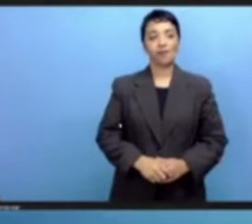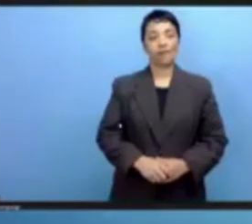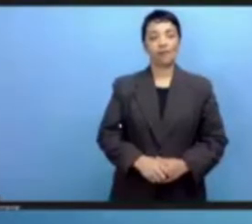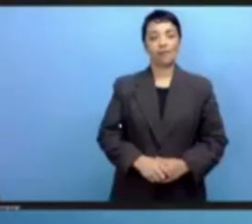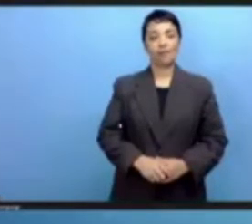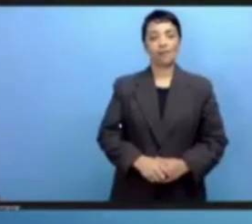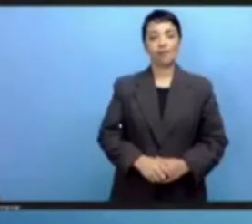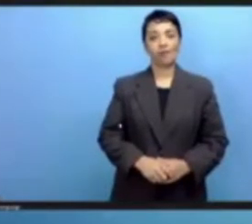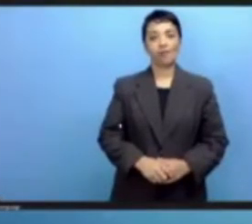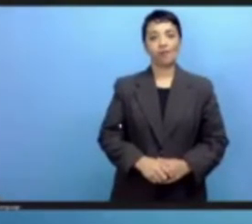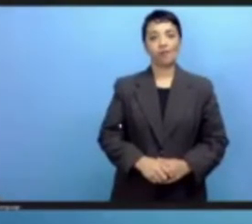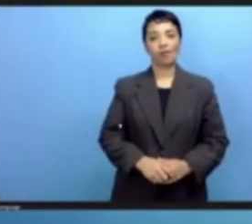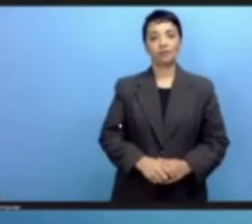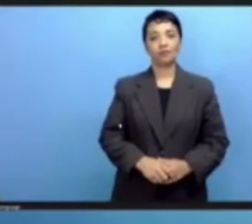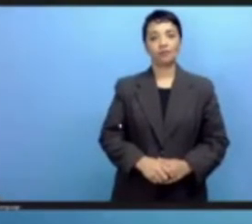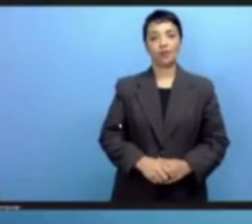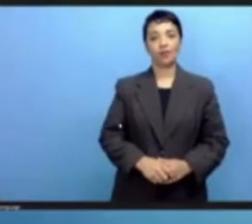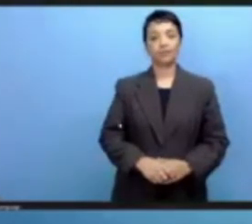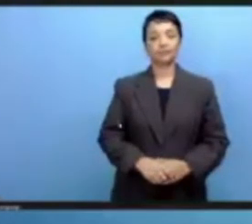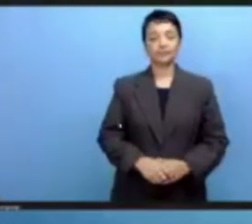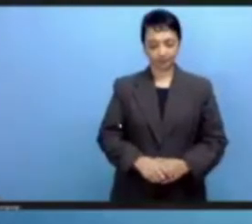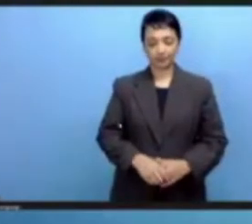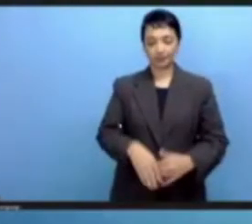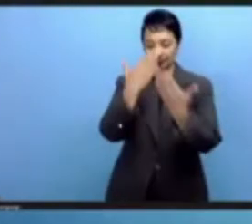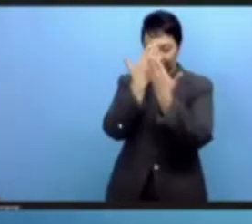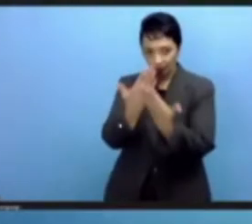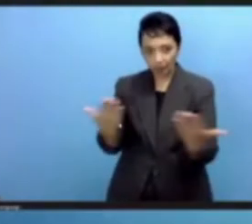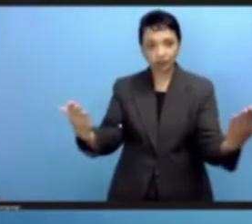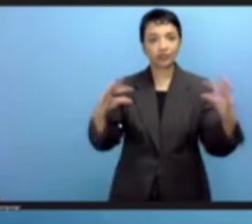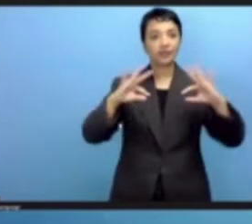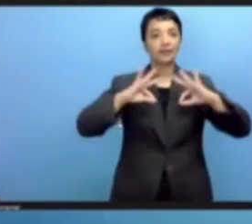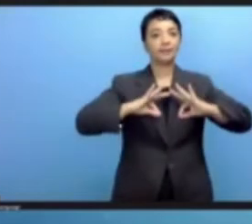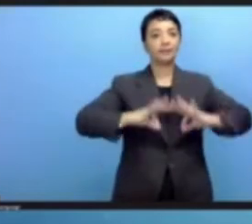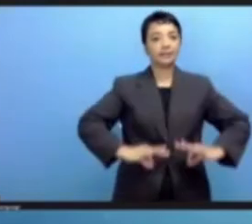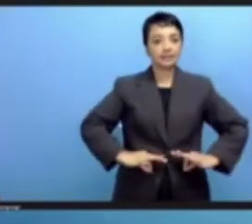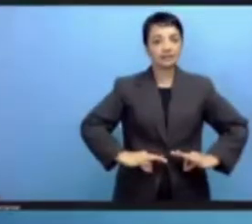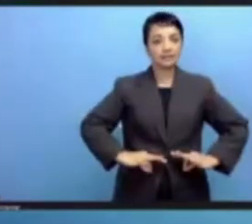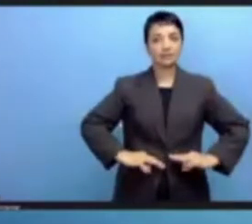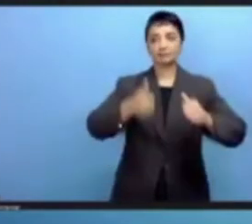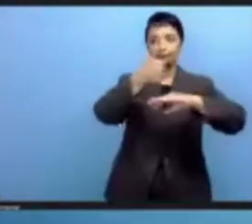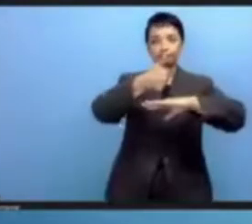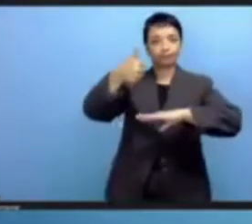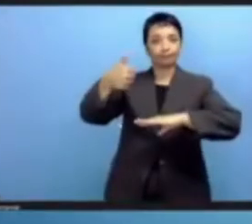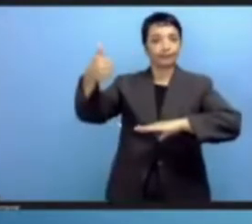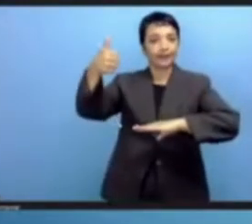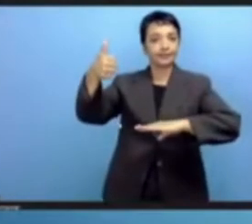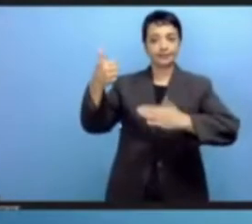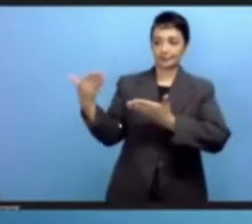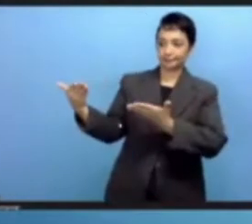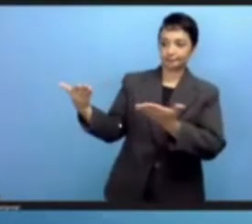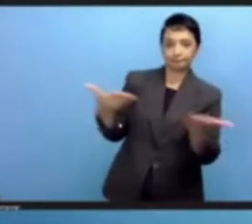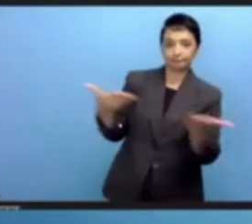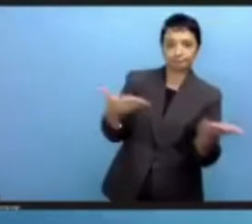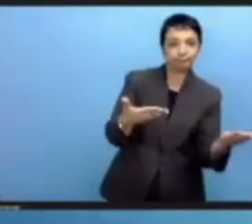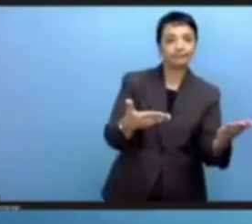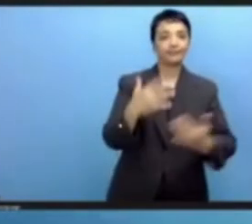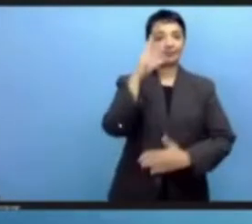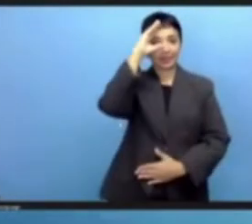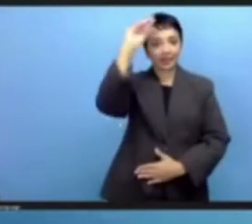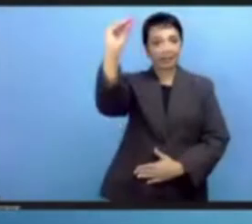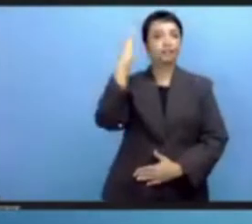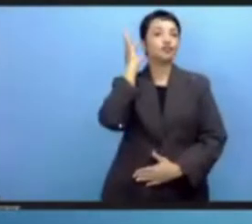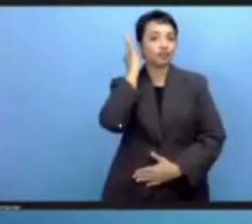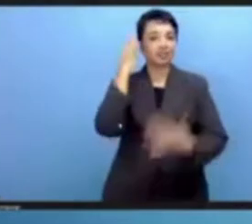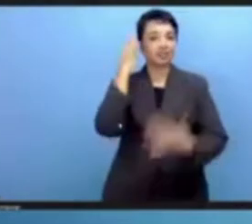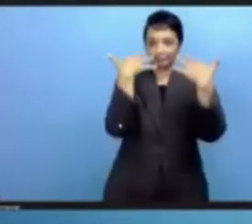Honourable Ministers, Excellencies, Distinguished Guests, Ladies and Gentlemen, let me first